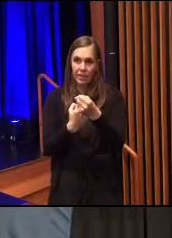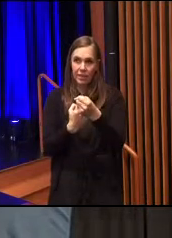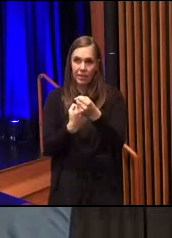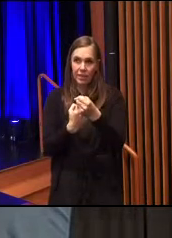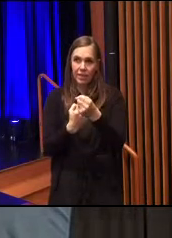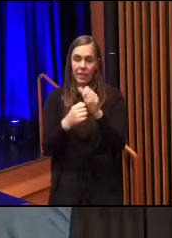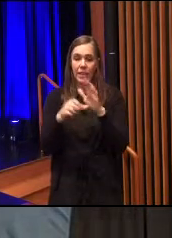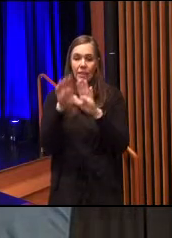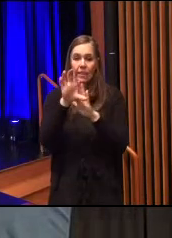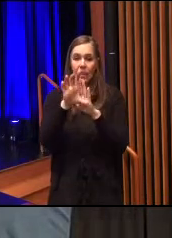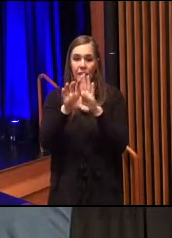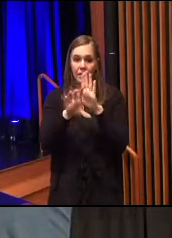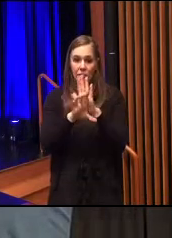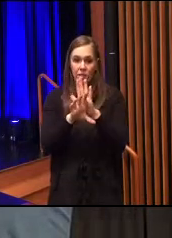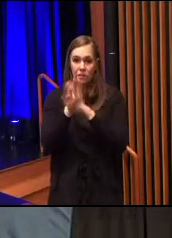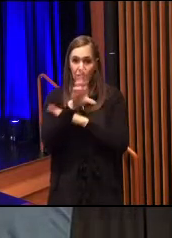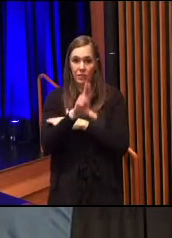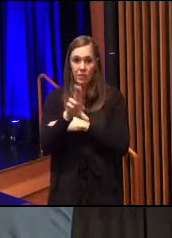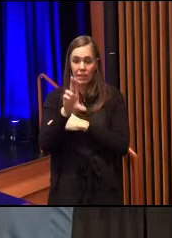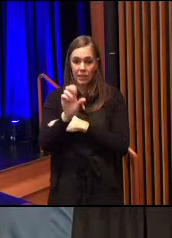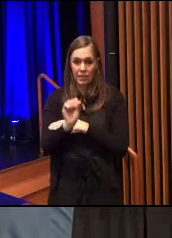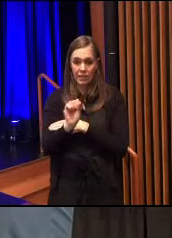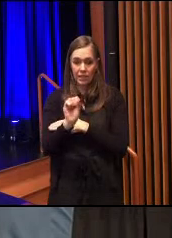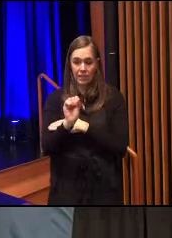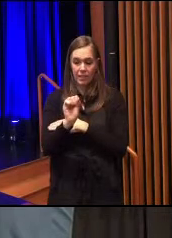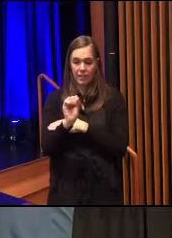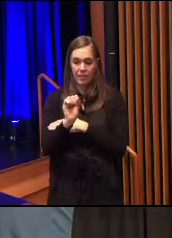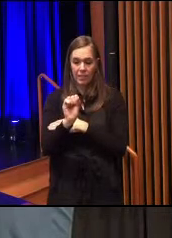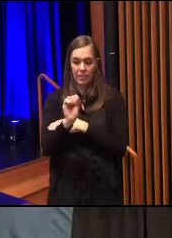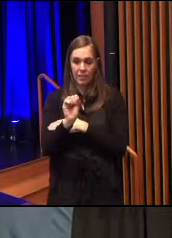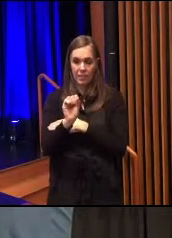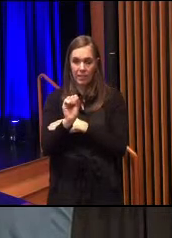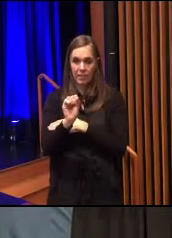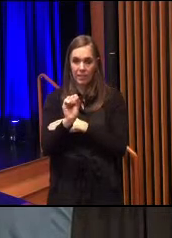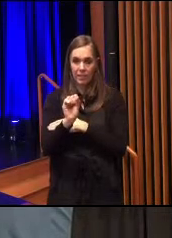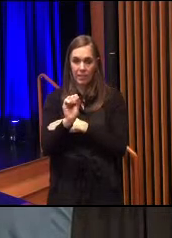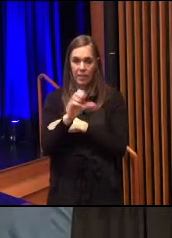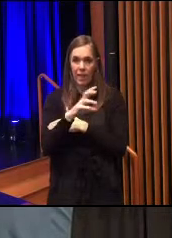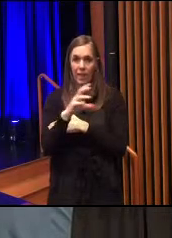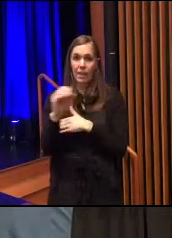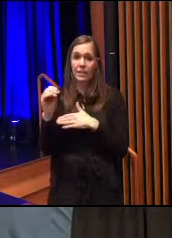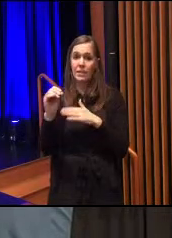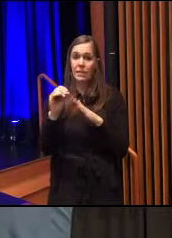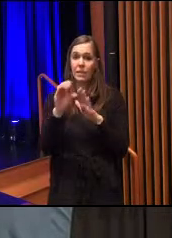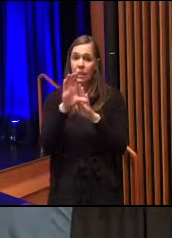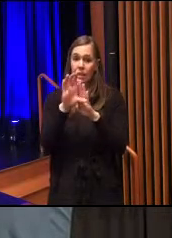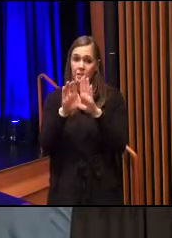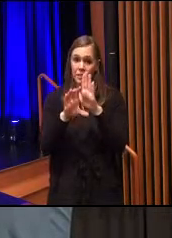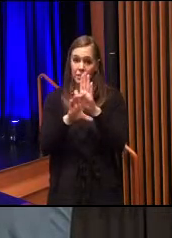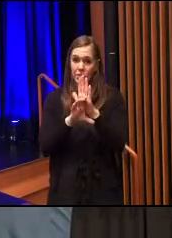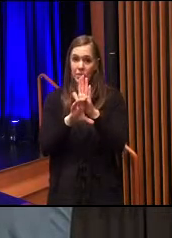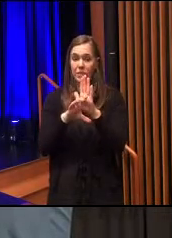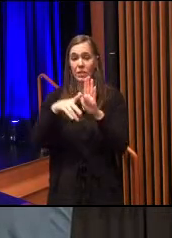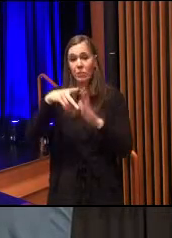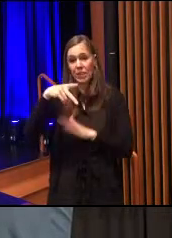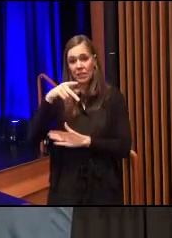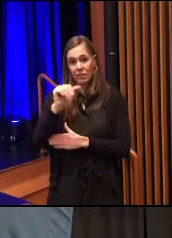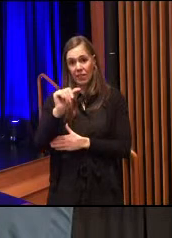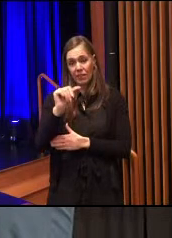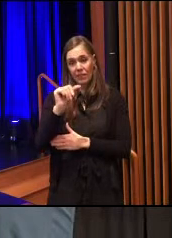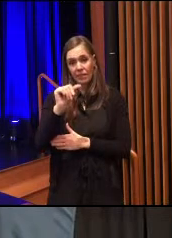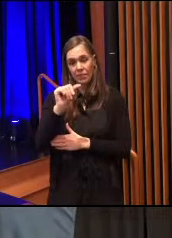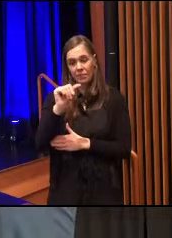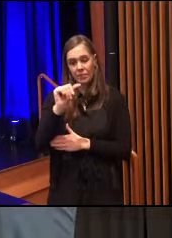defend the Constitution of the United States the Constitution of the United States and the Constitution of the Commonwealth of Pennsylvania